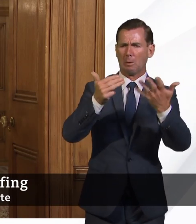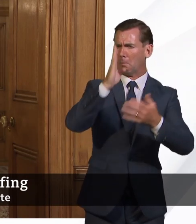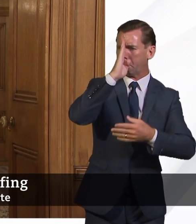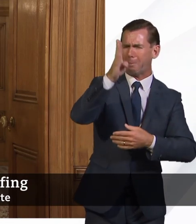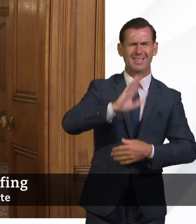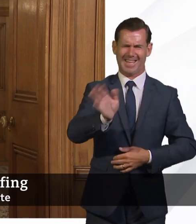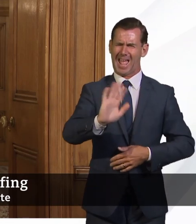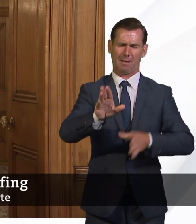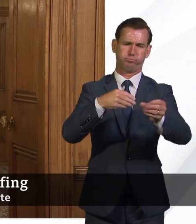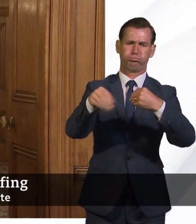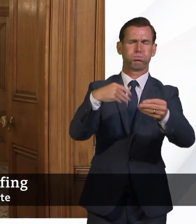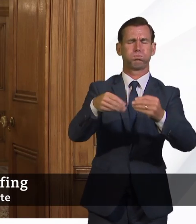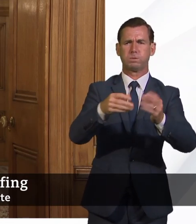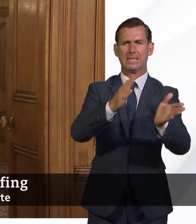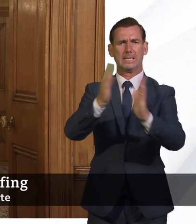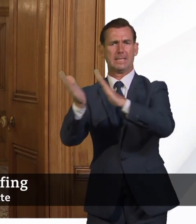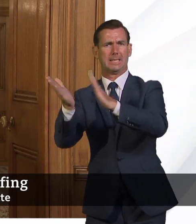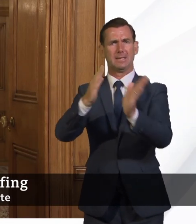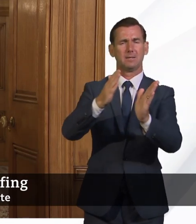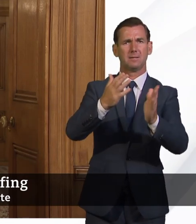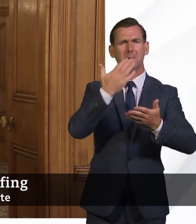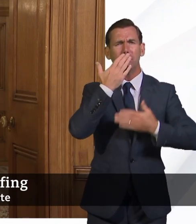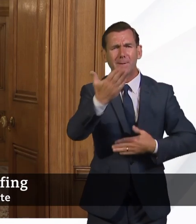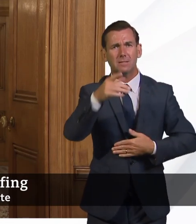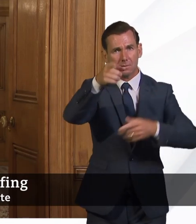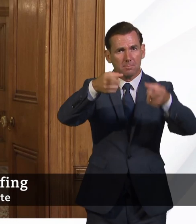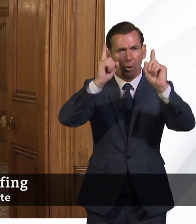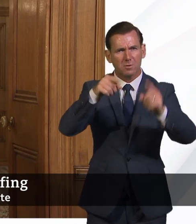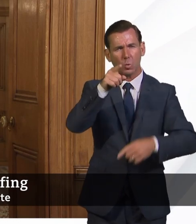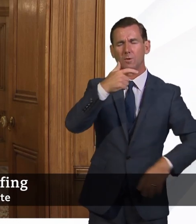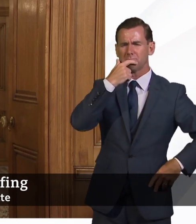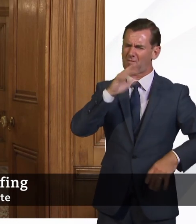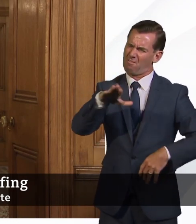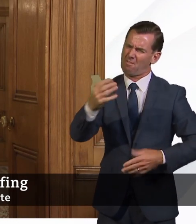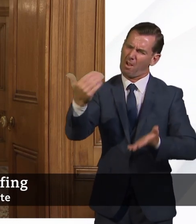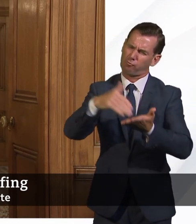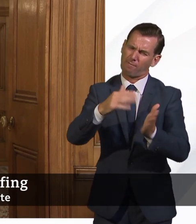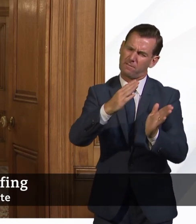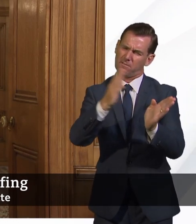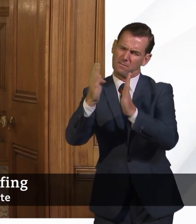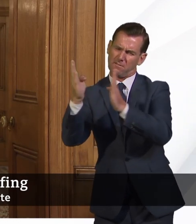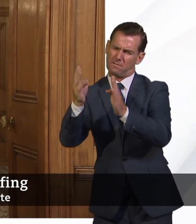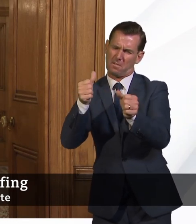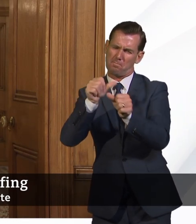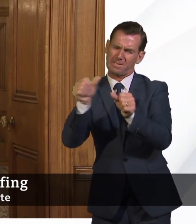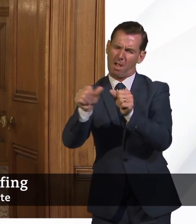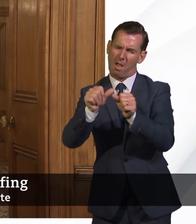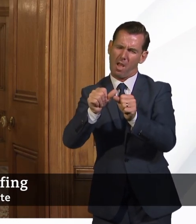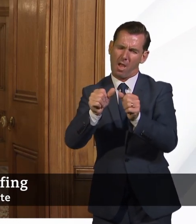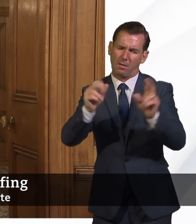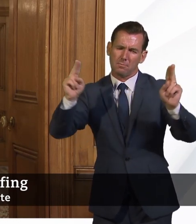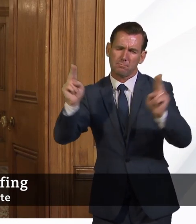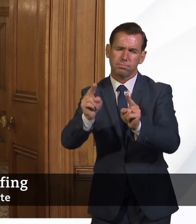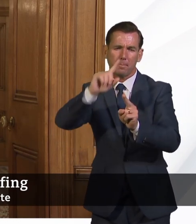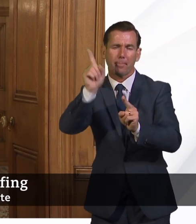vital. And please do allow staff to travel at quieter times. Now from Monday, it becomes